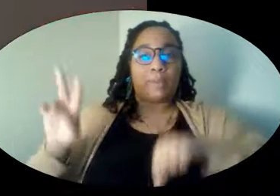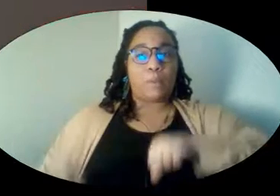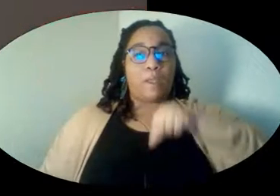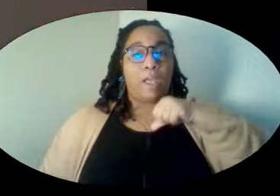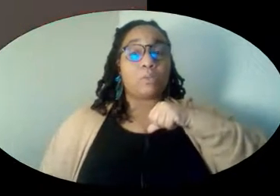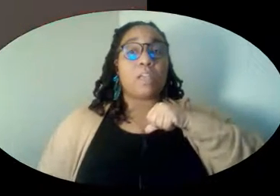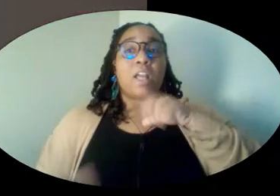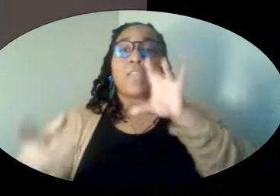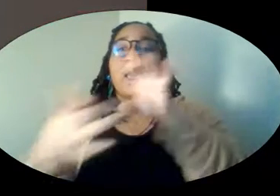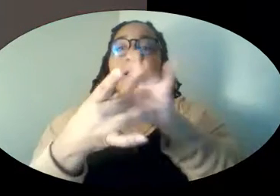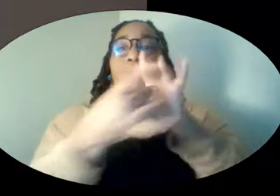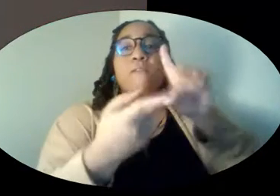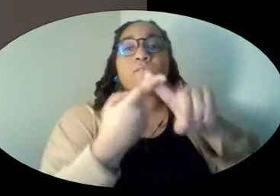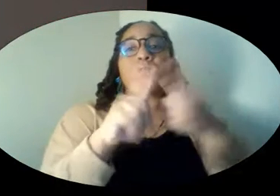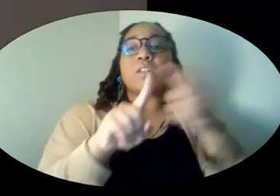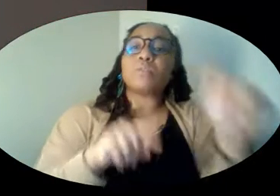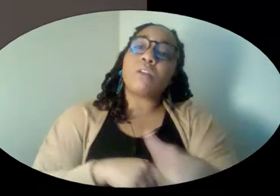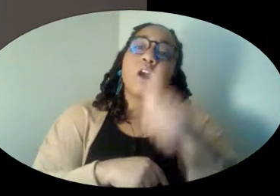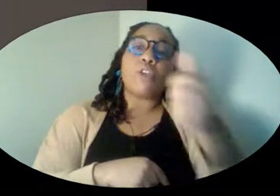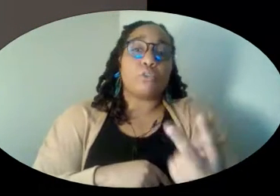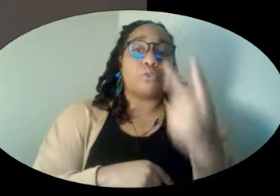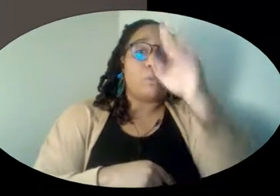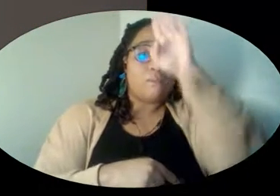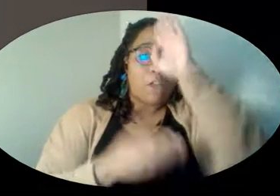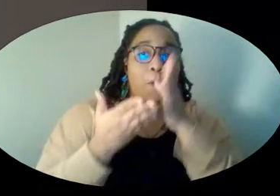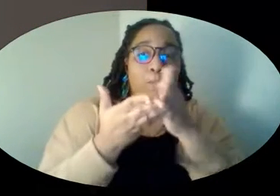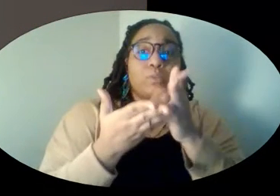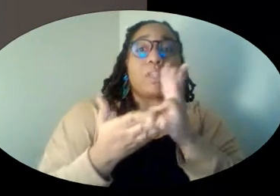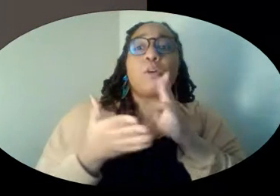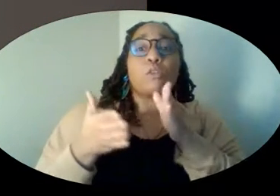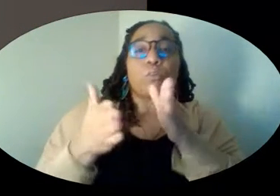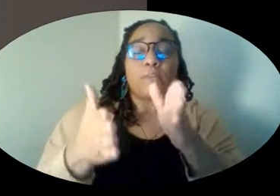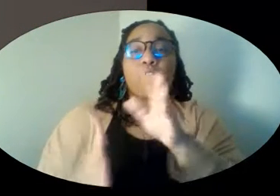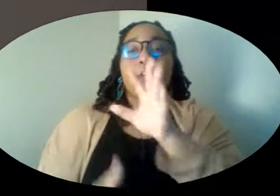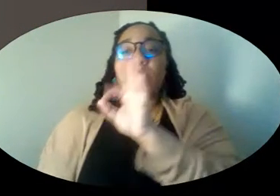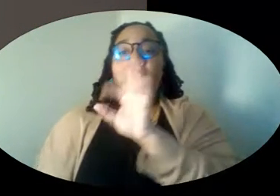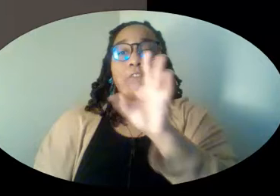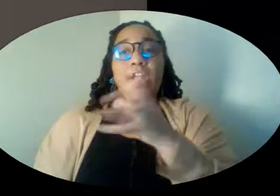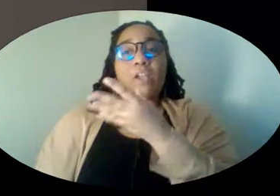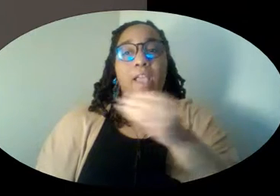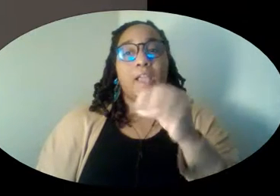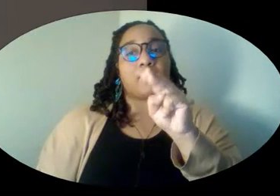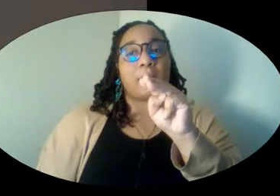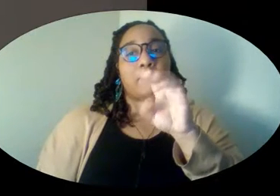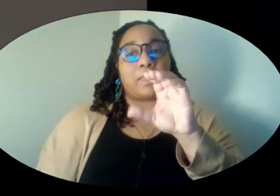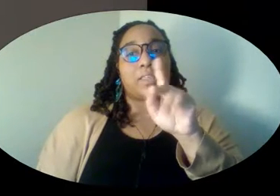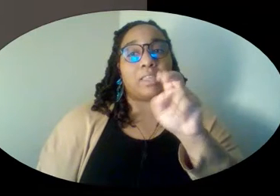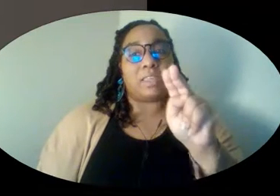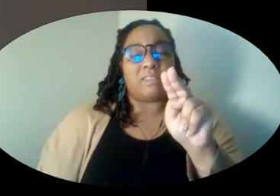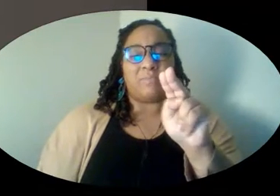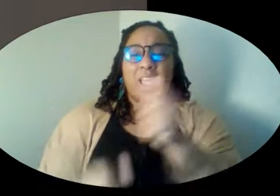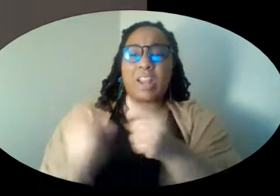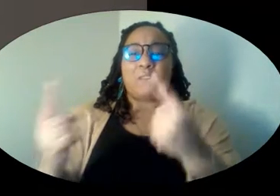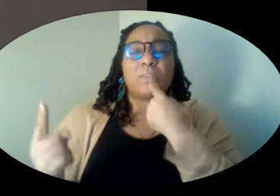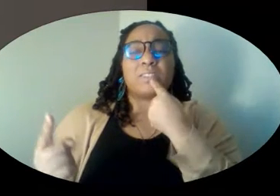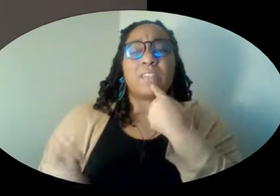They made friends with the only other fireboats on the river, the firefighter and the McKean. Everyone said, the Harvey